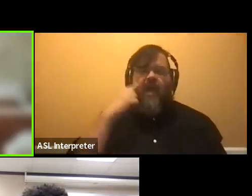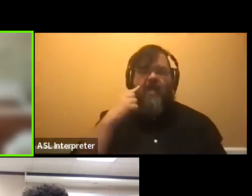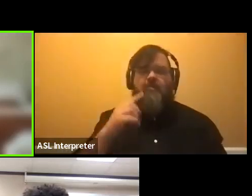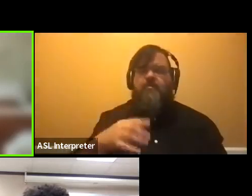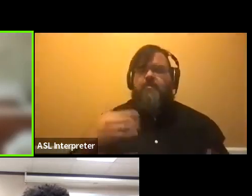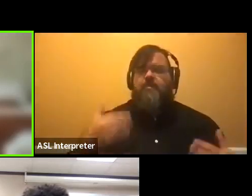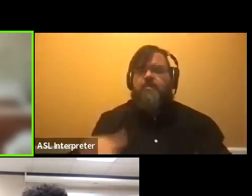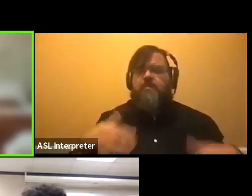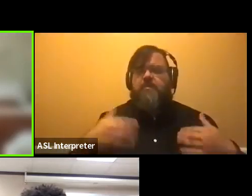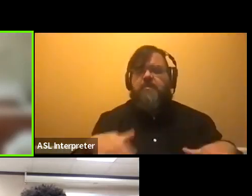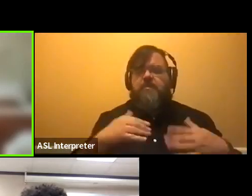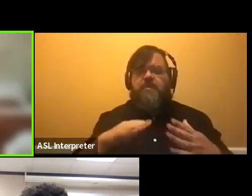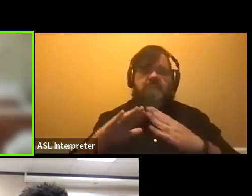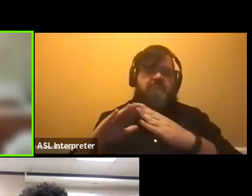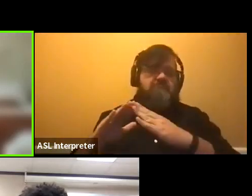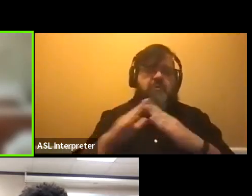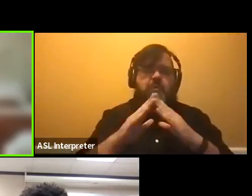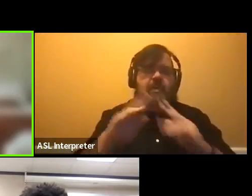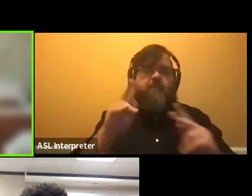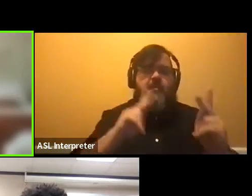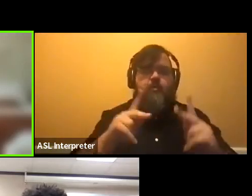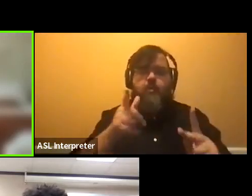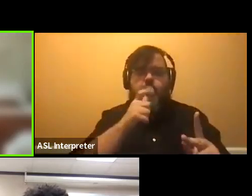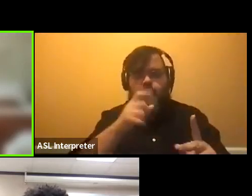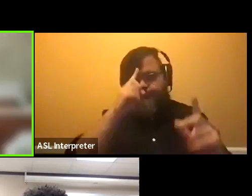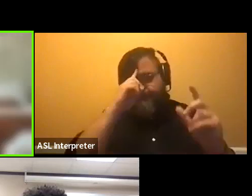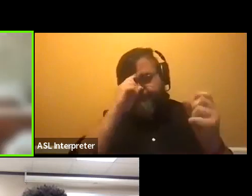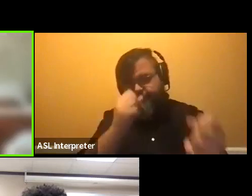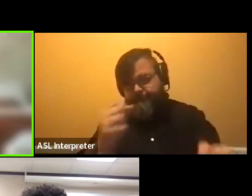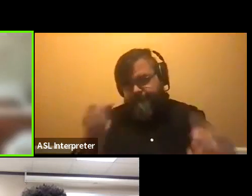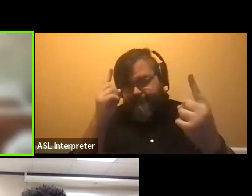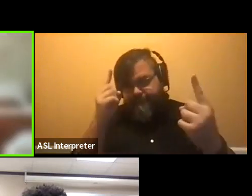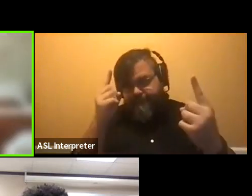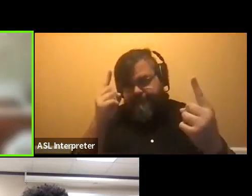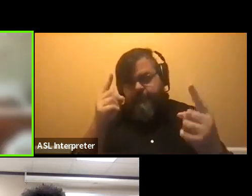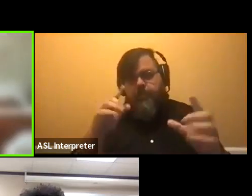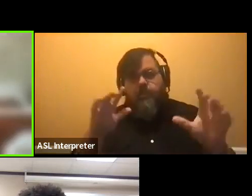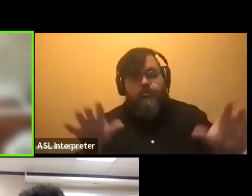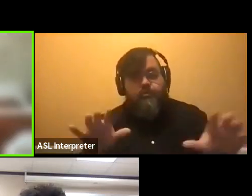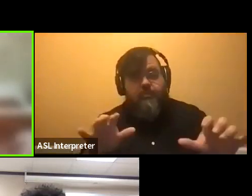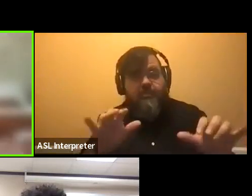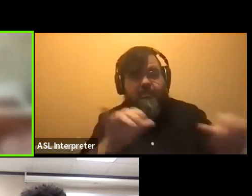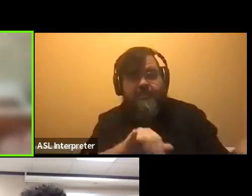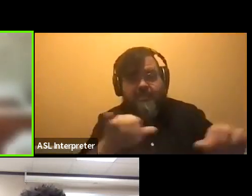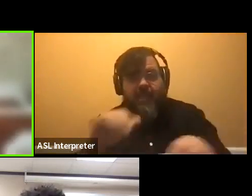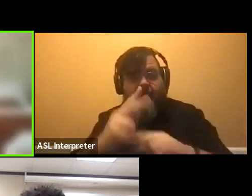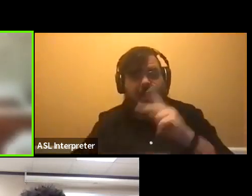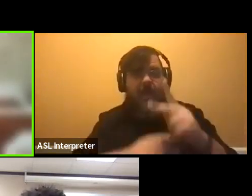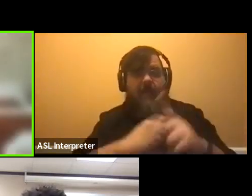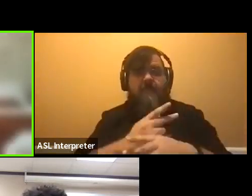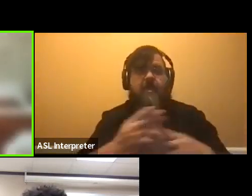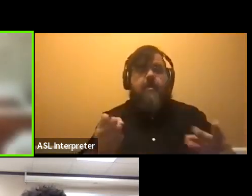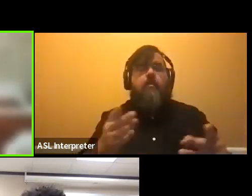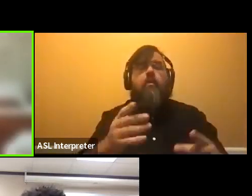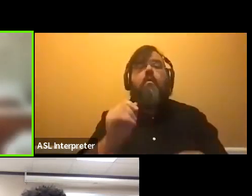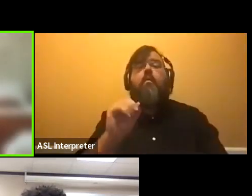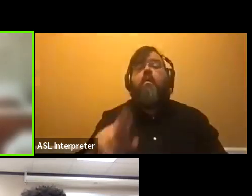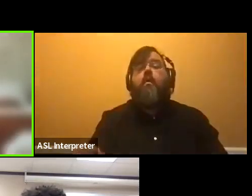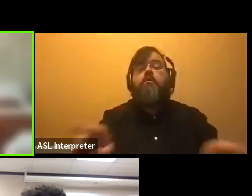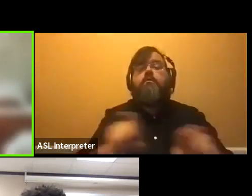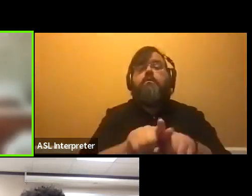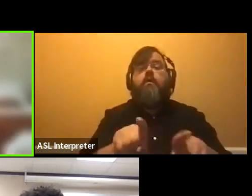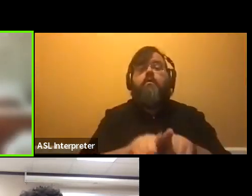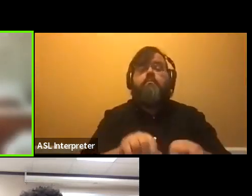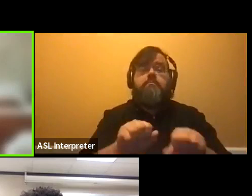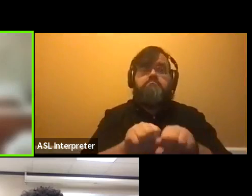around a community of people that are kind of, um, doing the same thing that you're doing or also, you know, branch out and kind of learn new things and meet new people outside